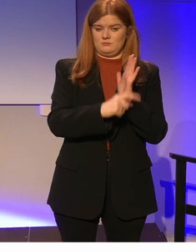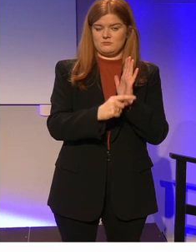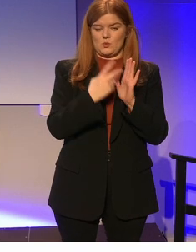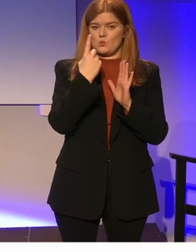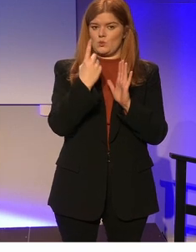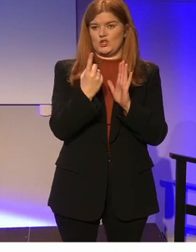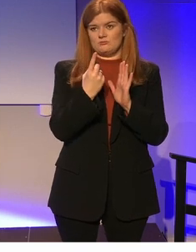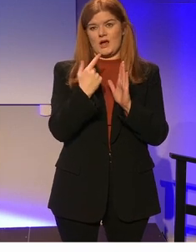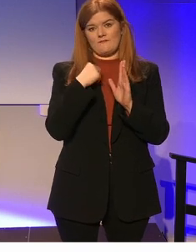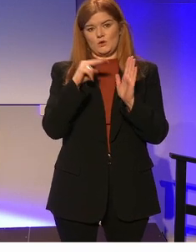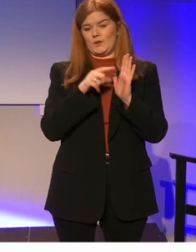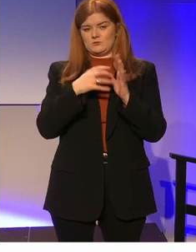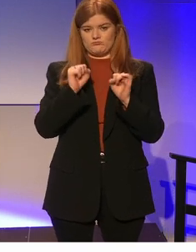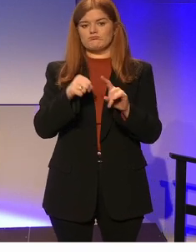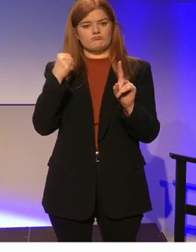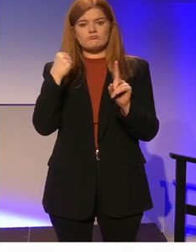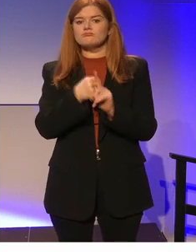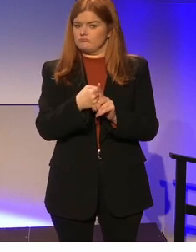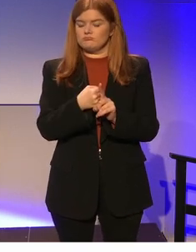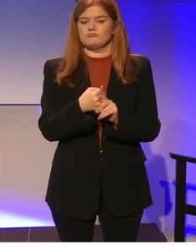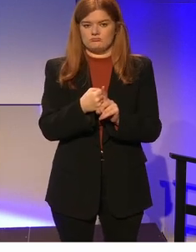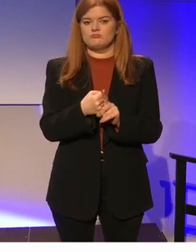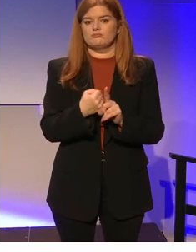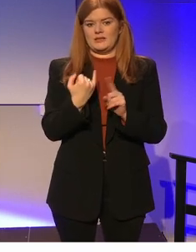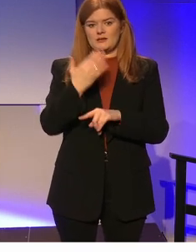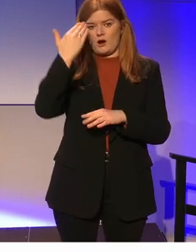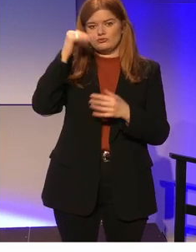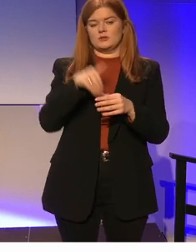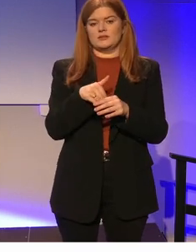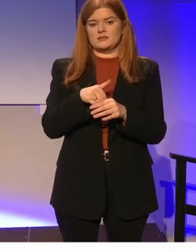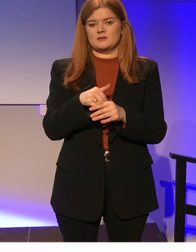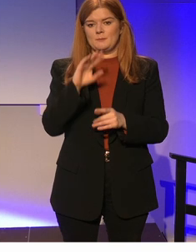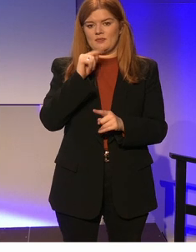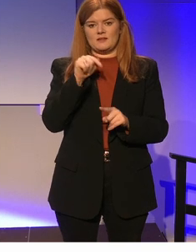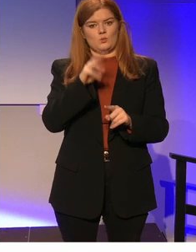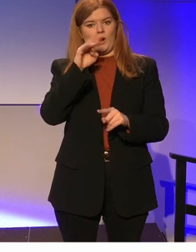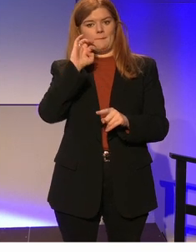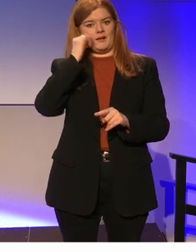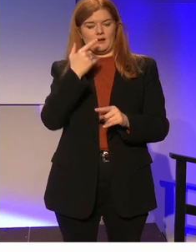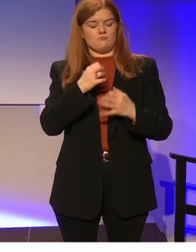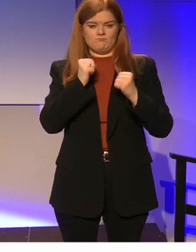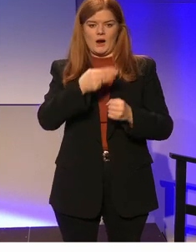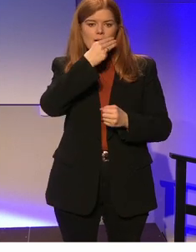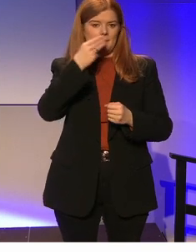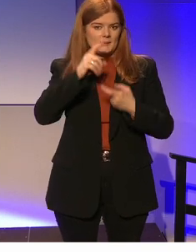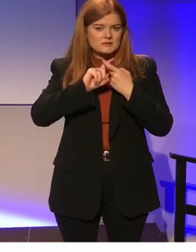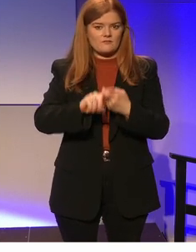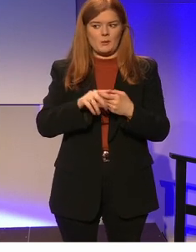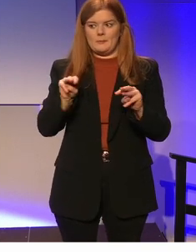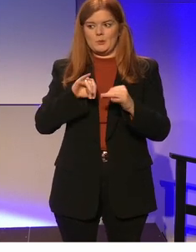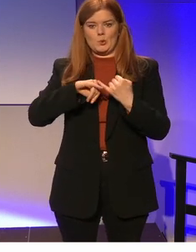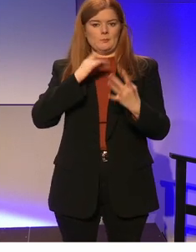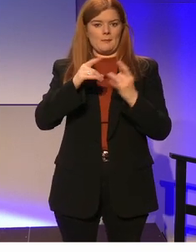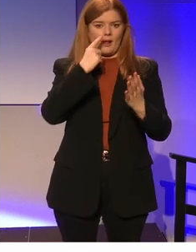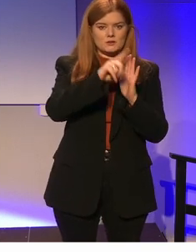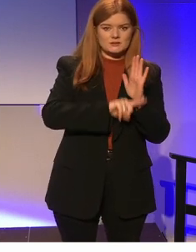has, I would see it impacting phenomenally really in the Irish context. And that is because of the commitment of policymakers because of